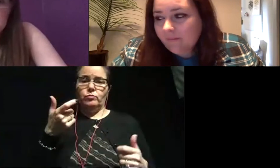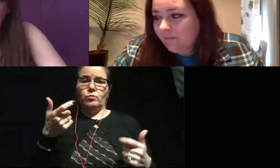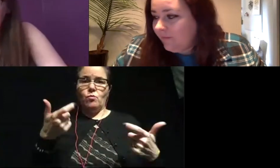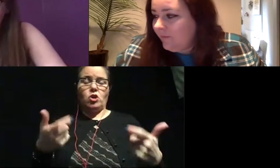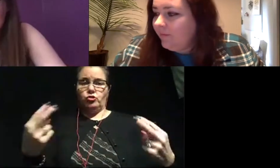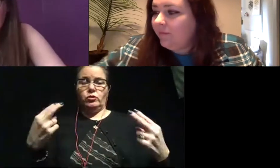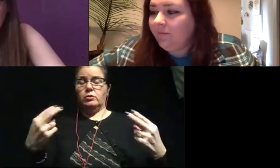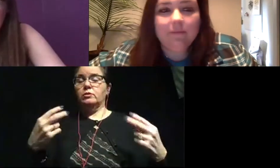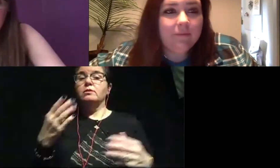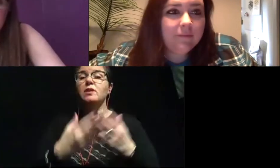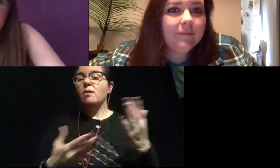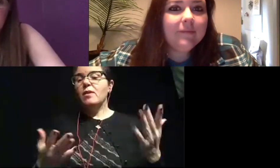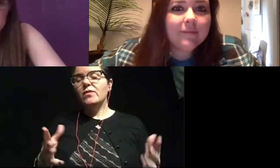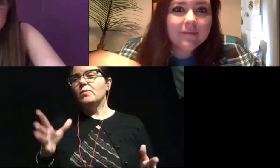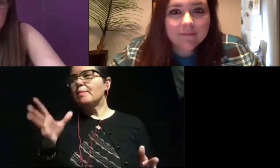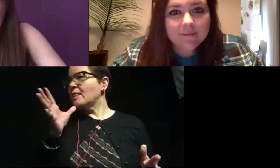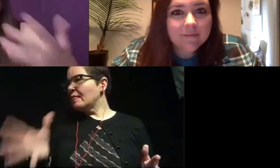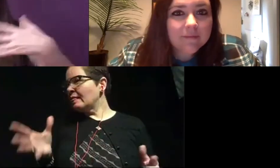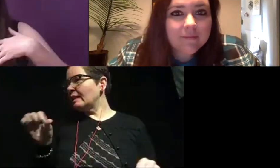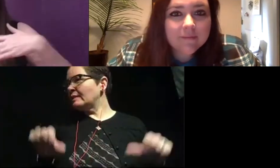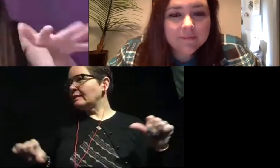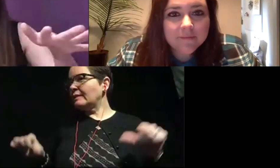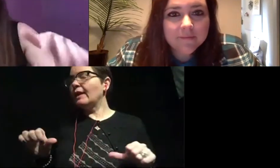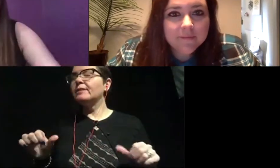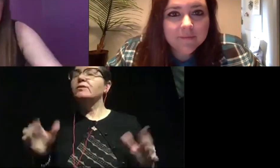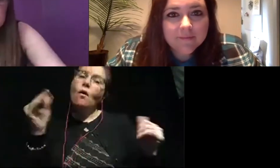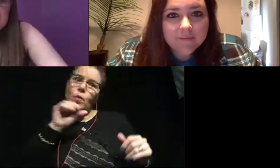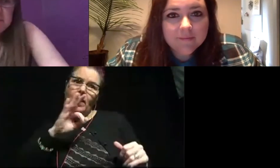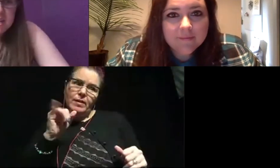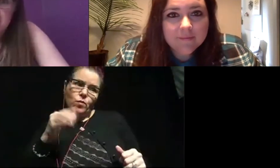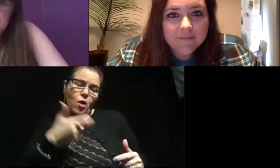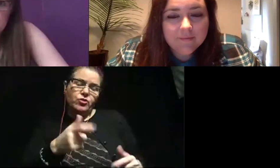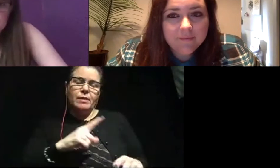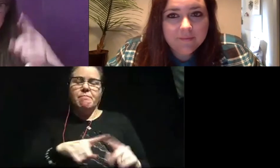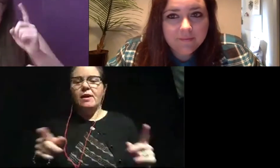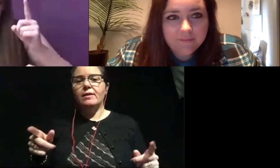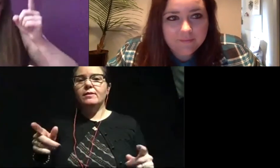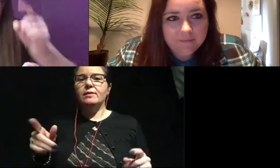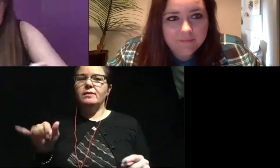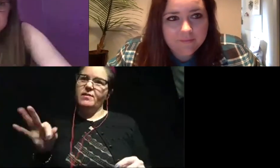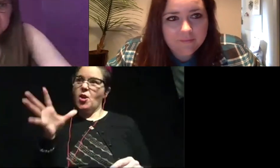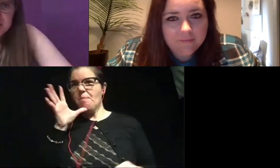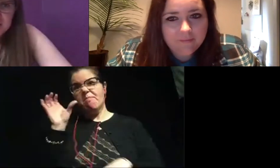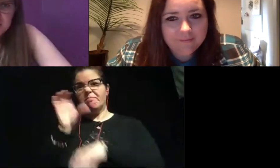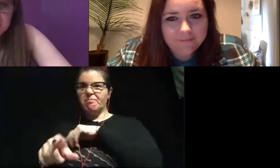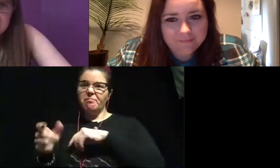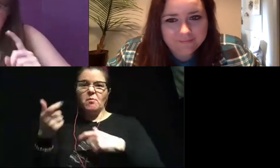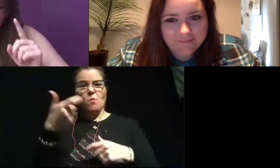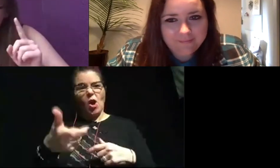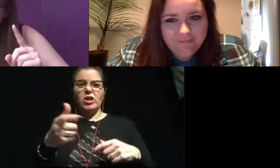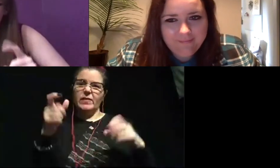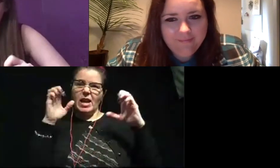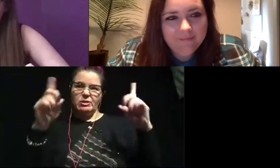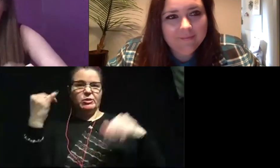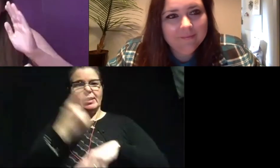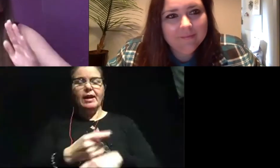might not love science. Some of you, hopefully you love it if you're watching this, but if your mom was like, you're going to watch this to get some education today, even if you